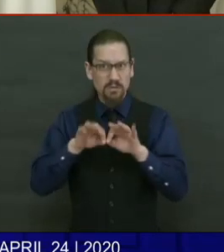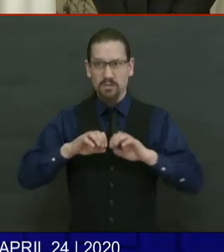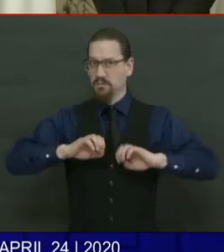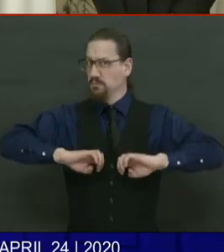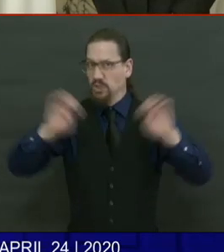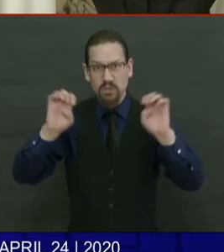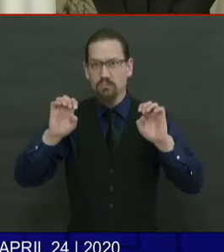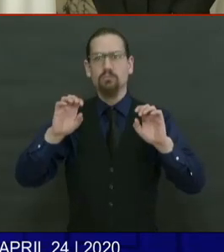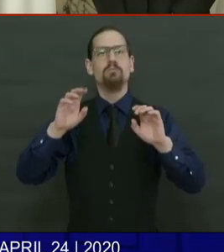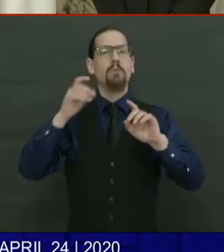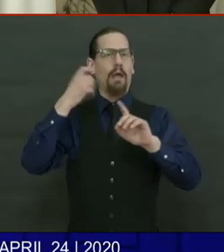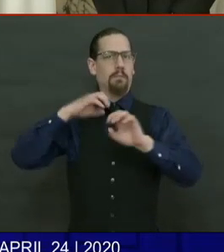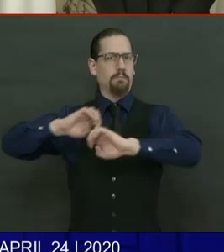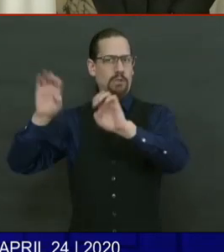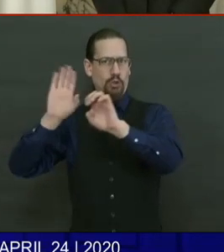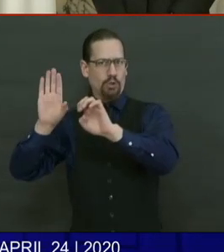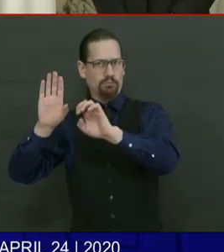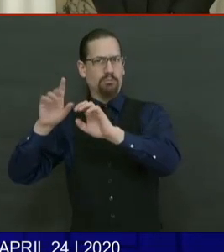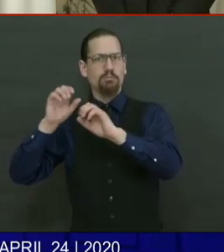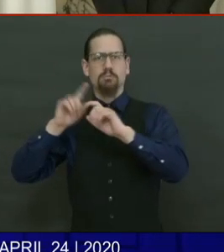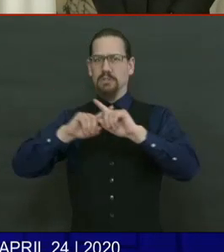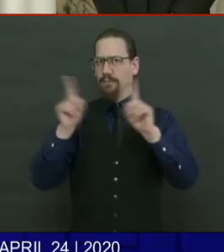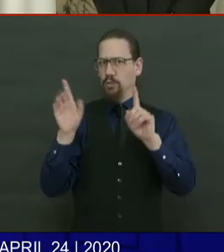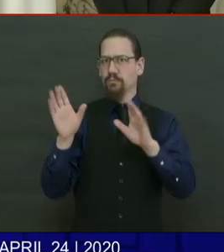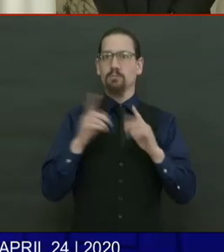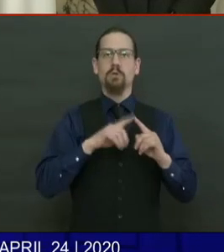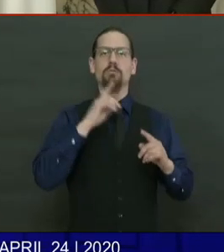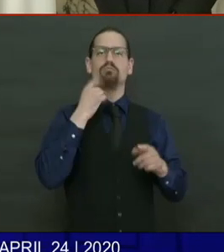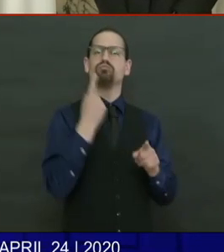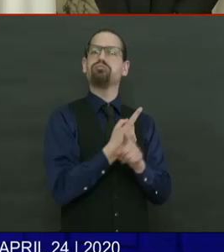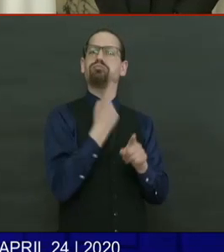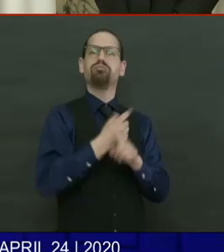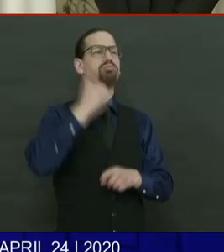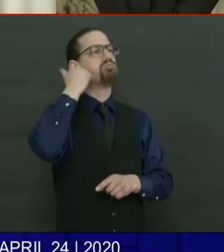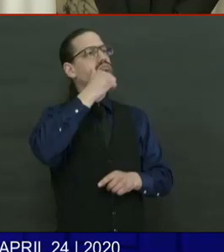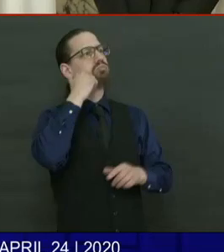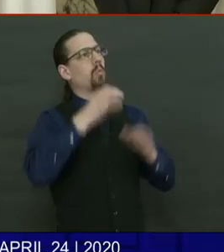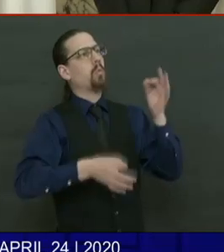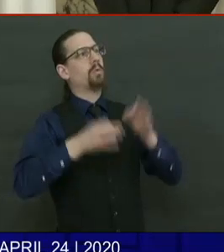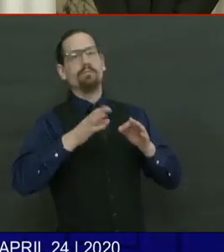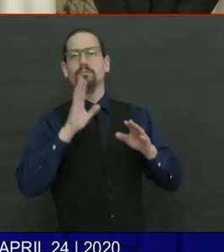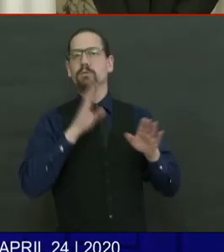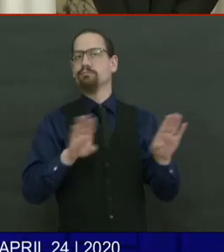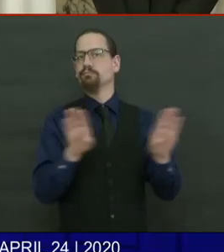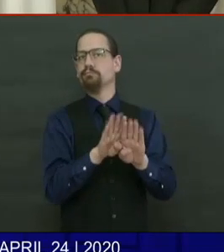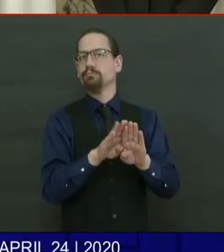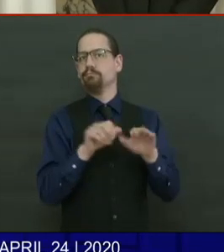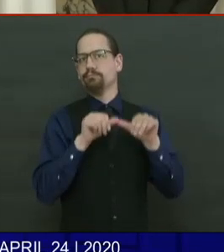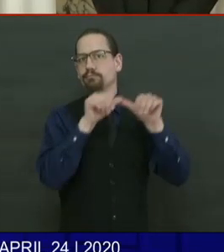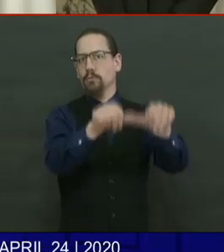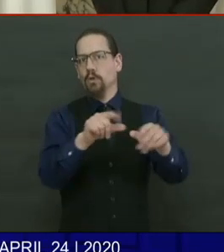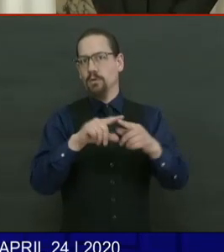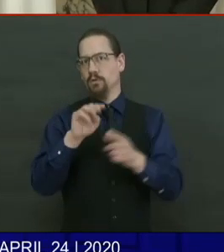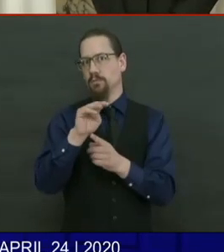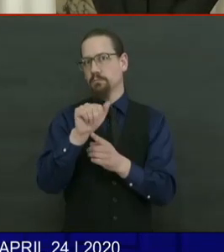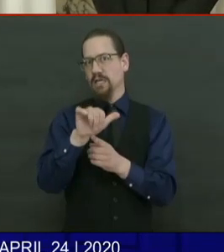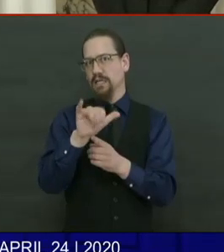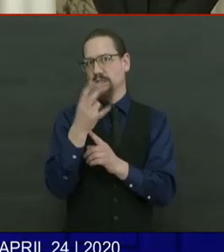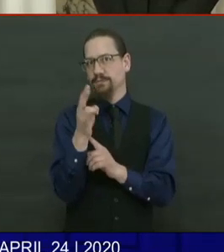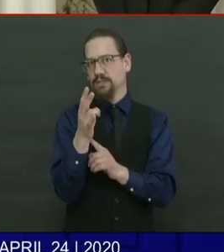of relief. You cannot be evicted. You can't be evicted between now and May 17th because the courts are closed.